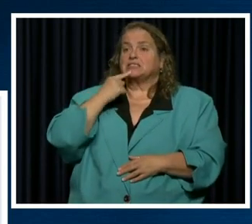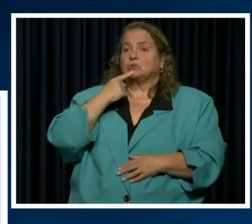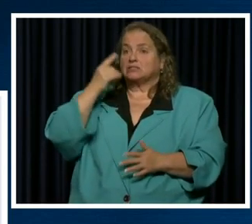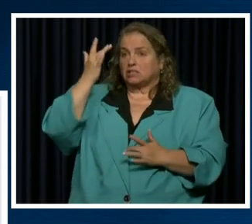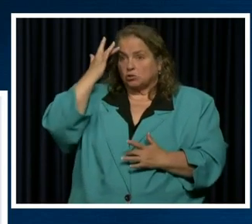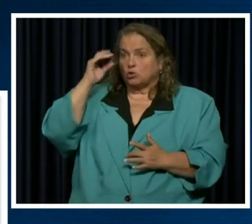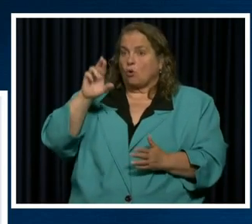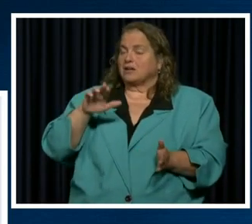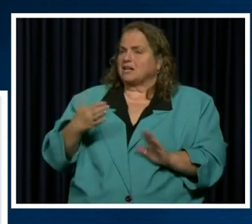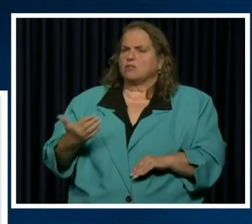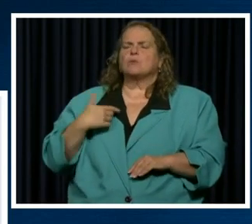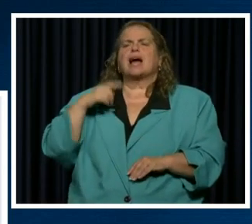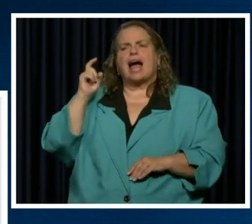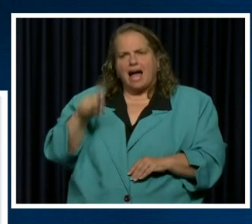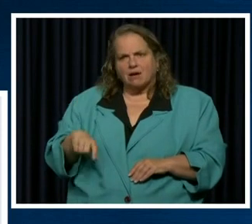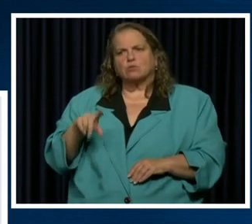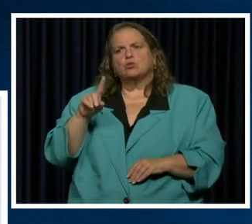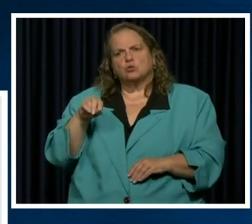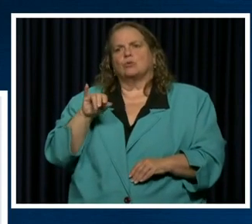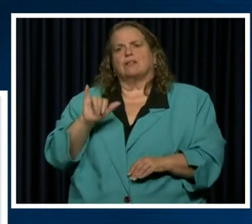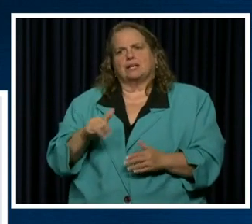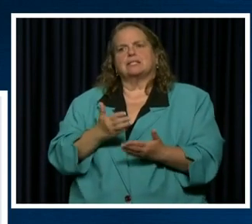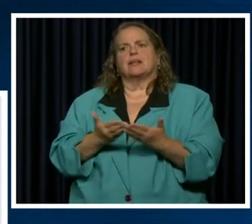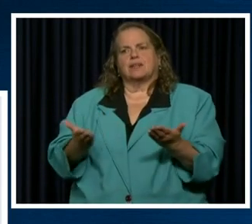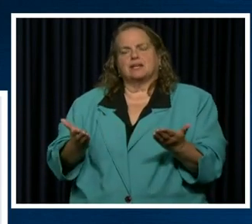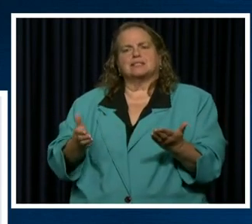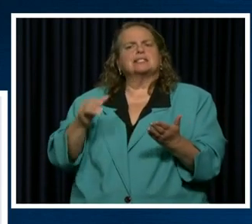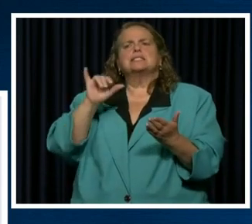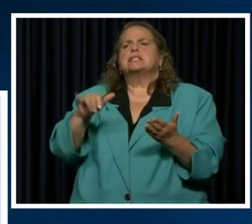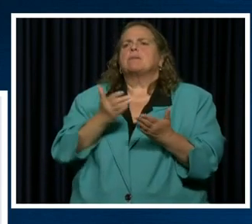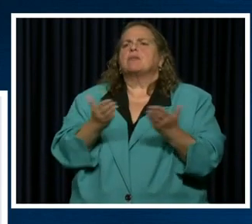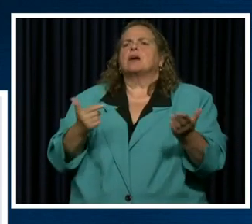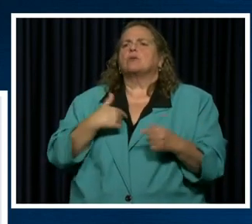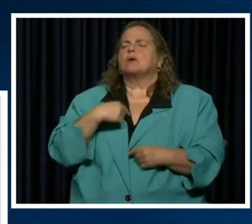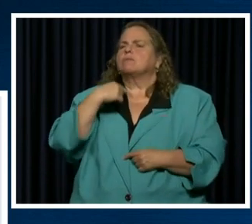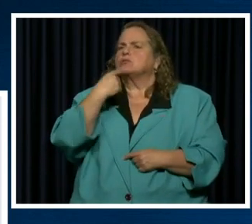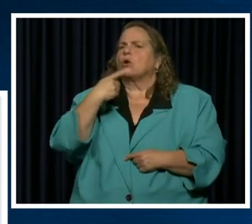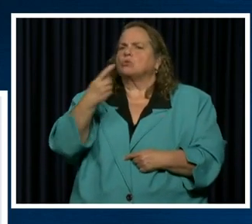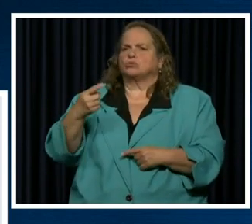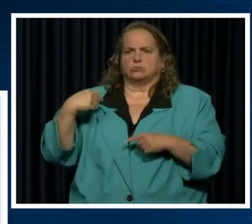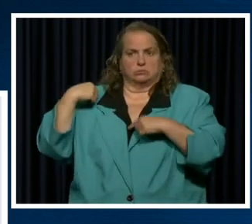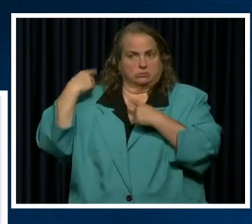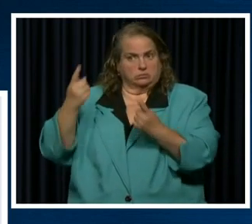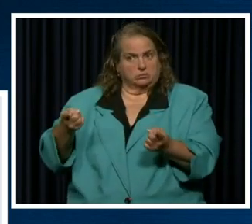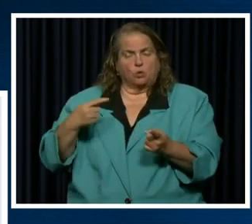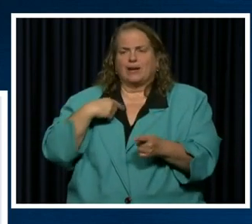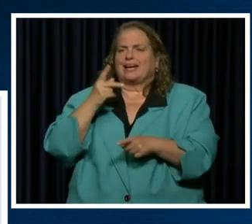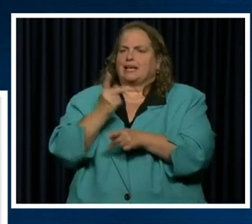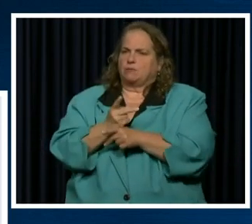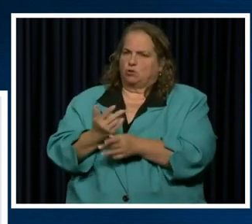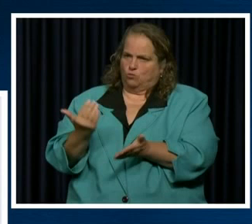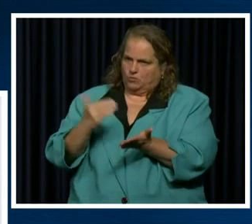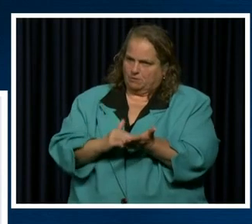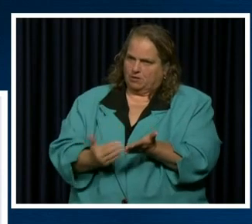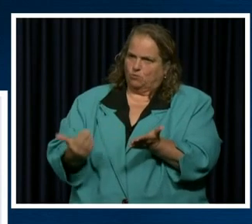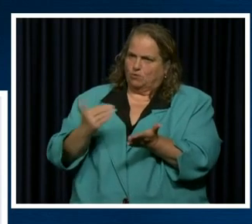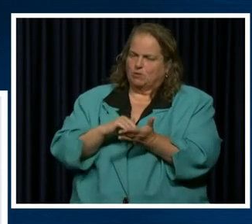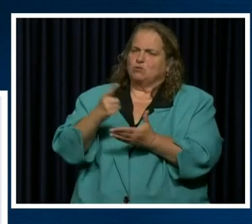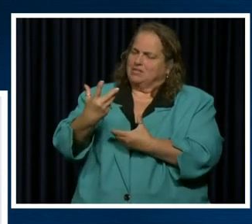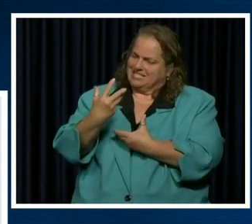We have to do these things and they're the same things we've been telling you for quite a while and we're going to keep repeating them because they're so important.